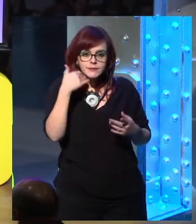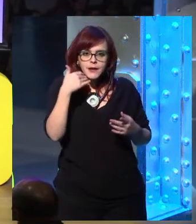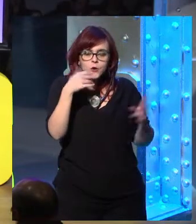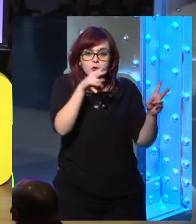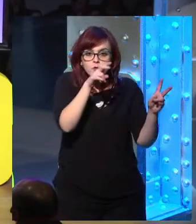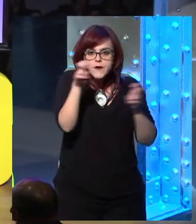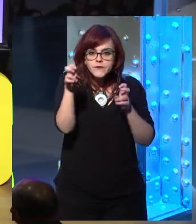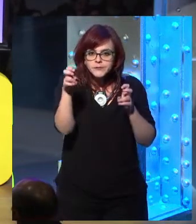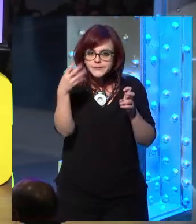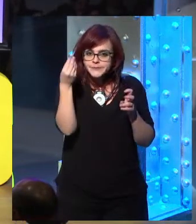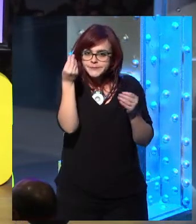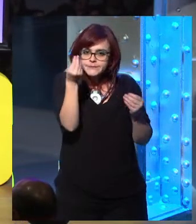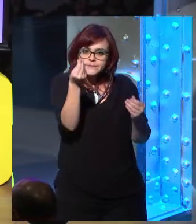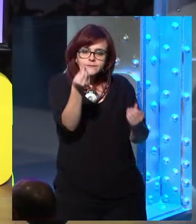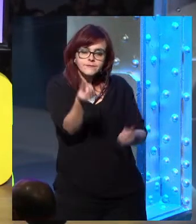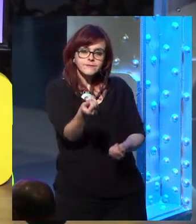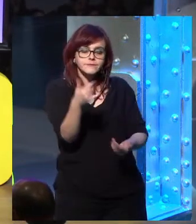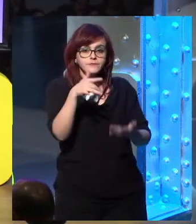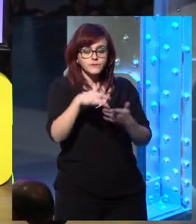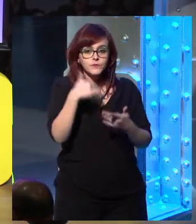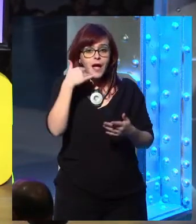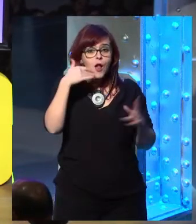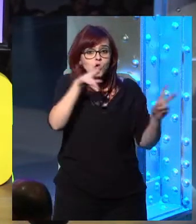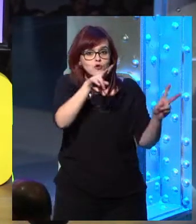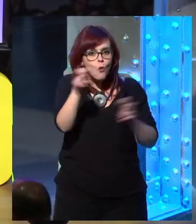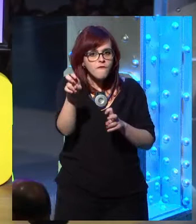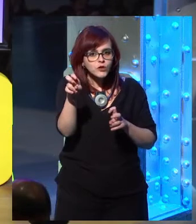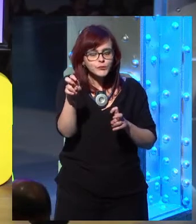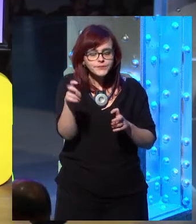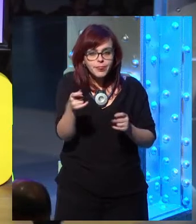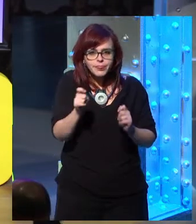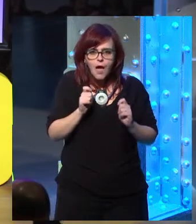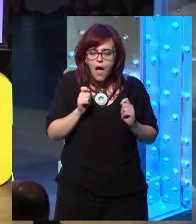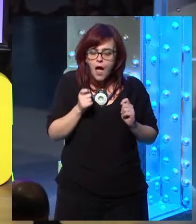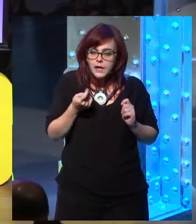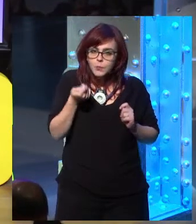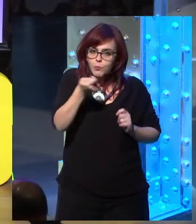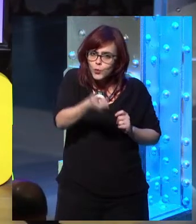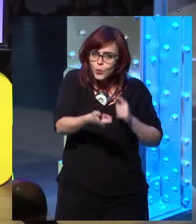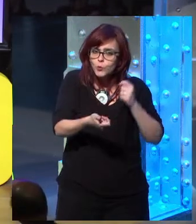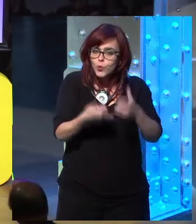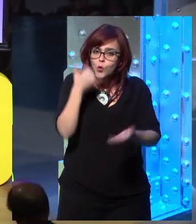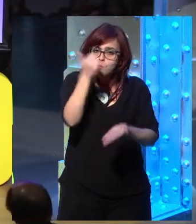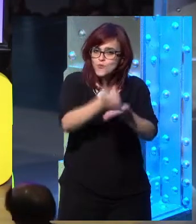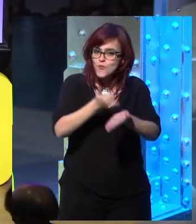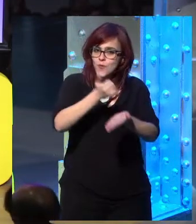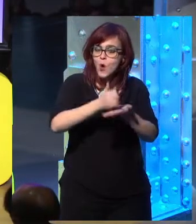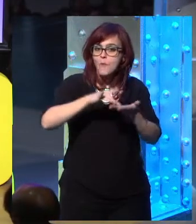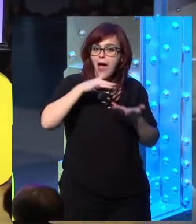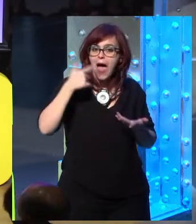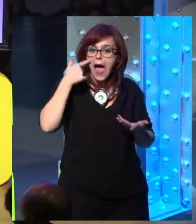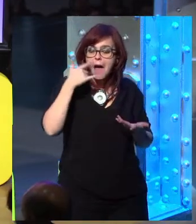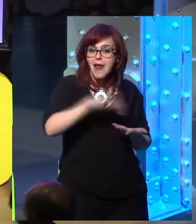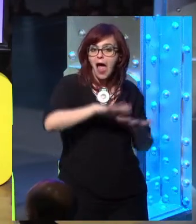And you can't just release 20 features. You have to do one at a time. If you think of the iPhone, it took like 15 years to get from an